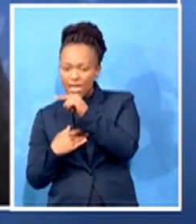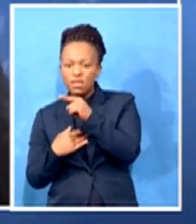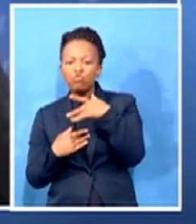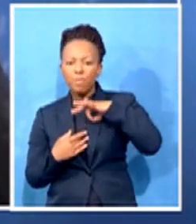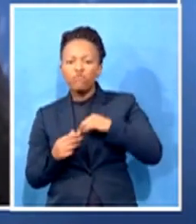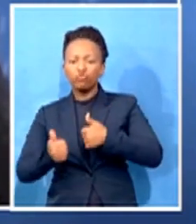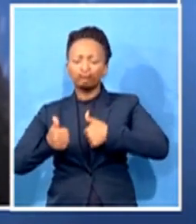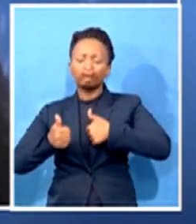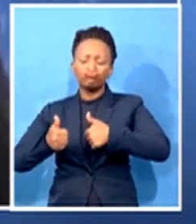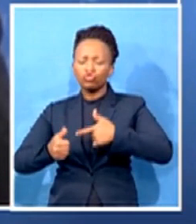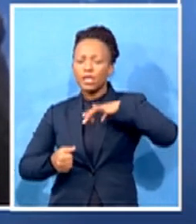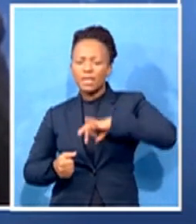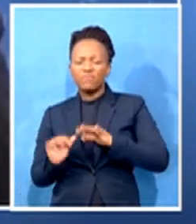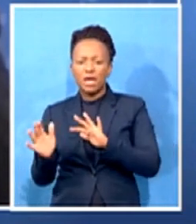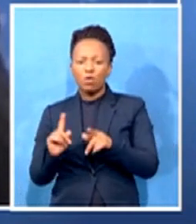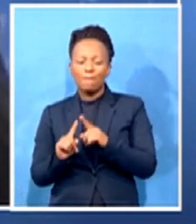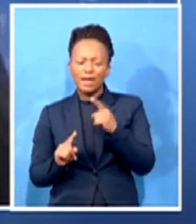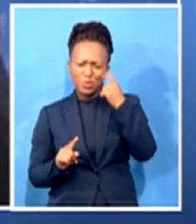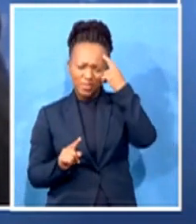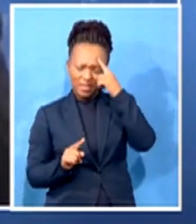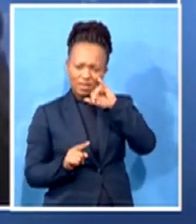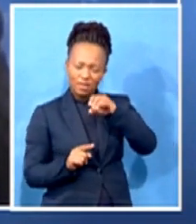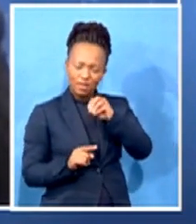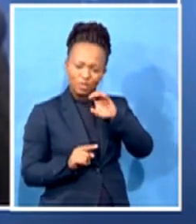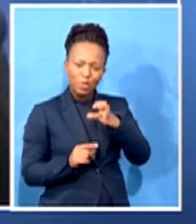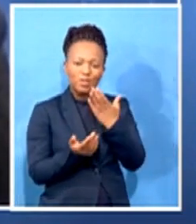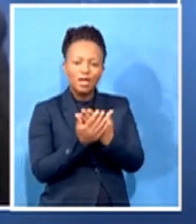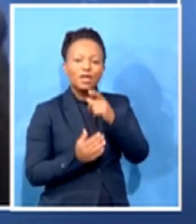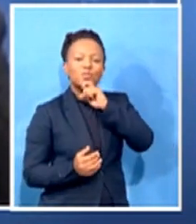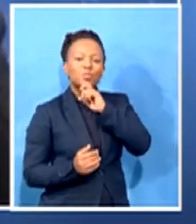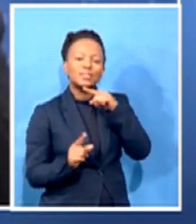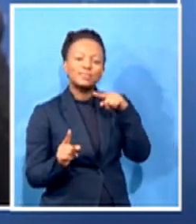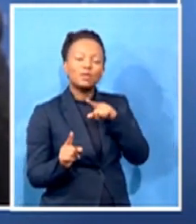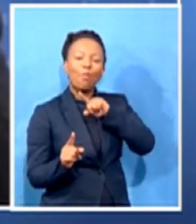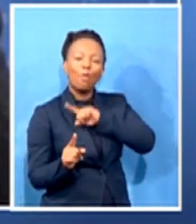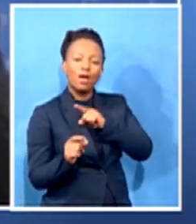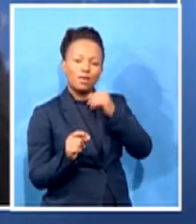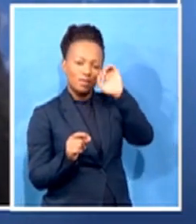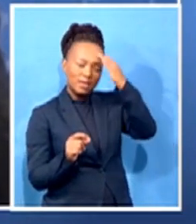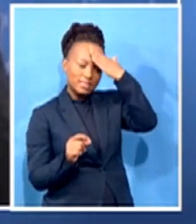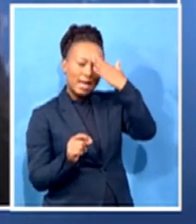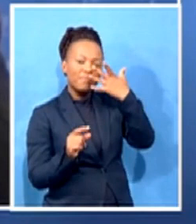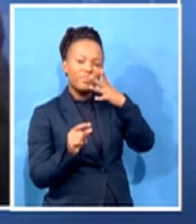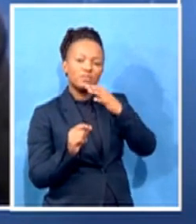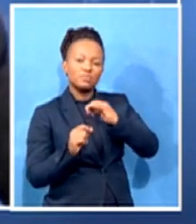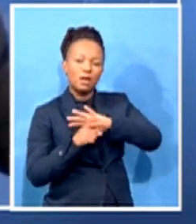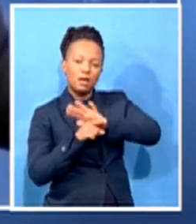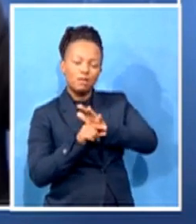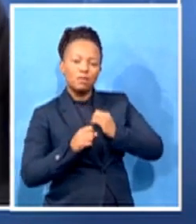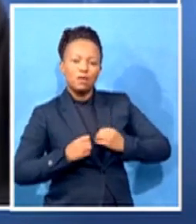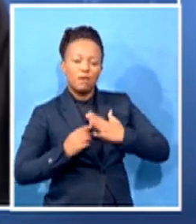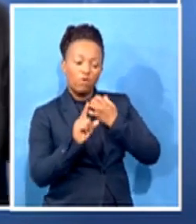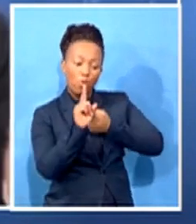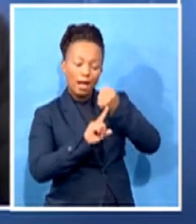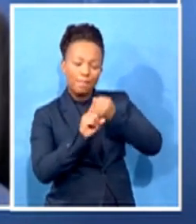use the fact that Donald Trump has has tested positive for COVID-19 in his campaign? Should he stay away from that, do you